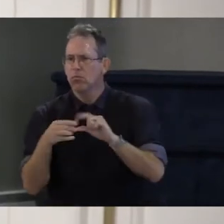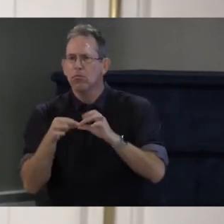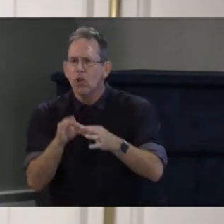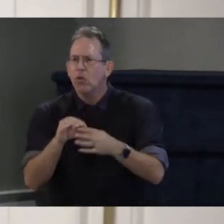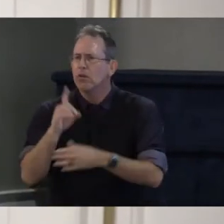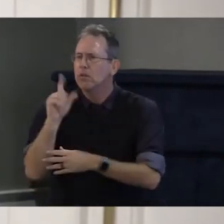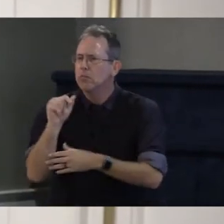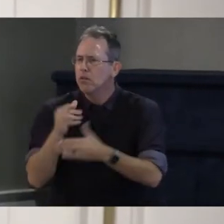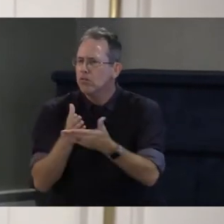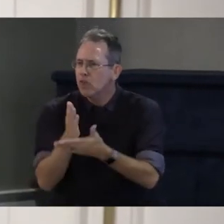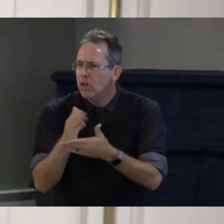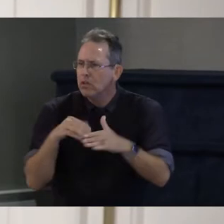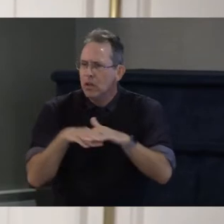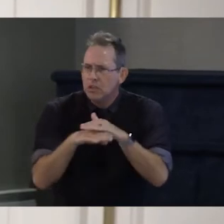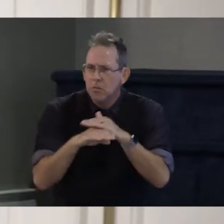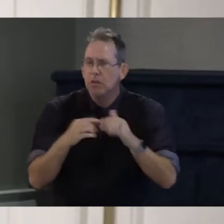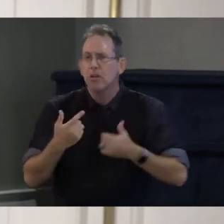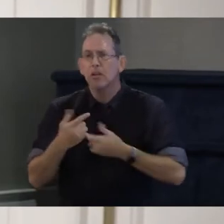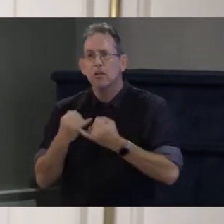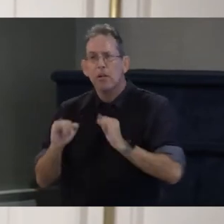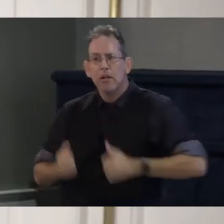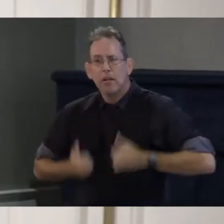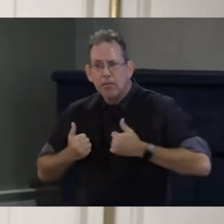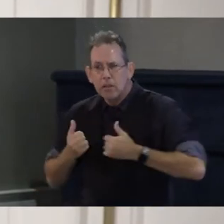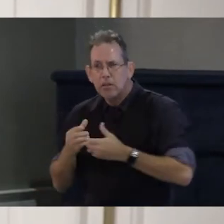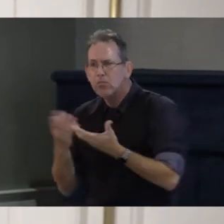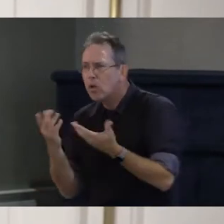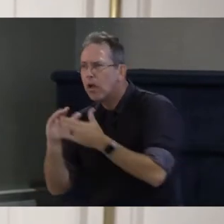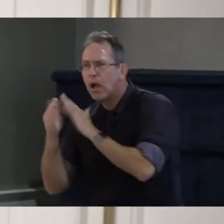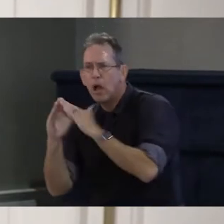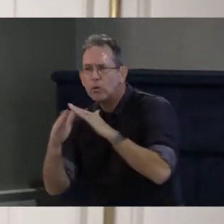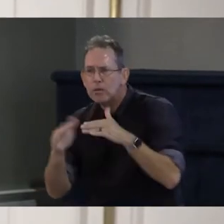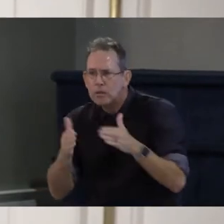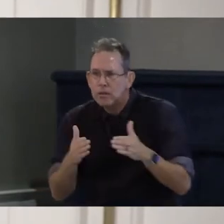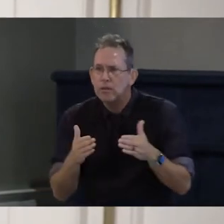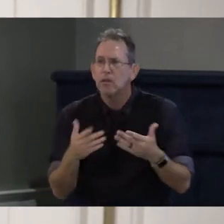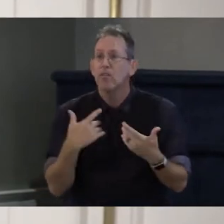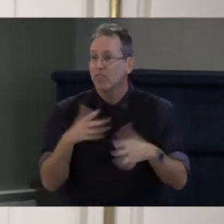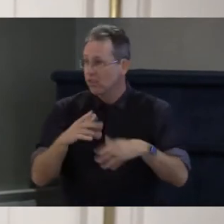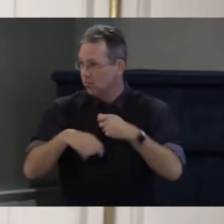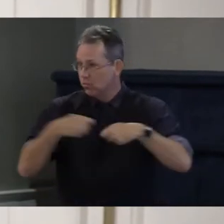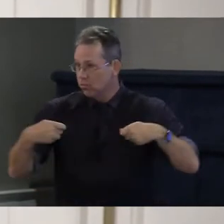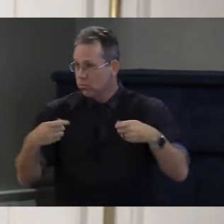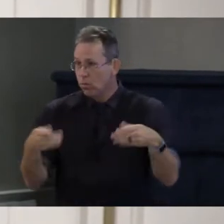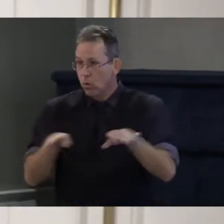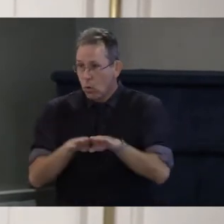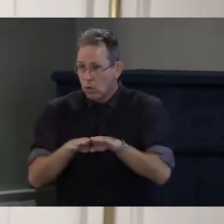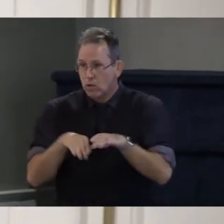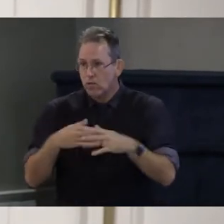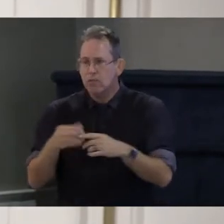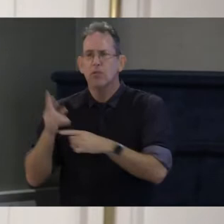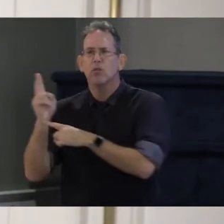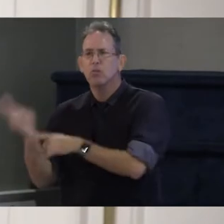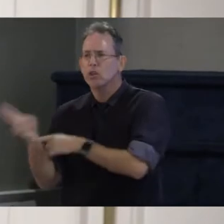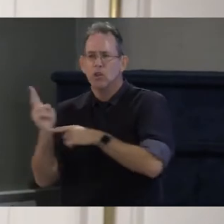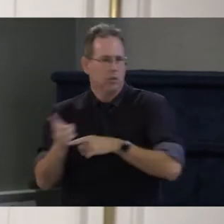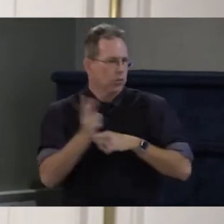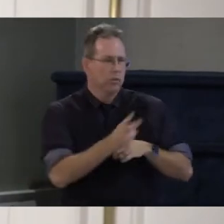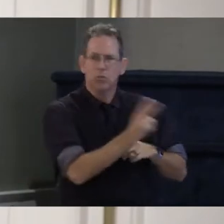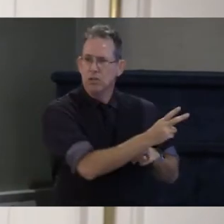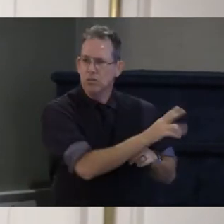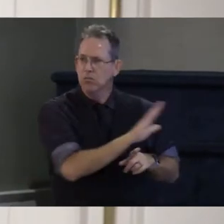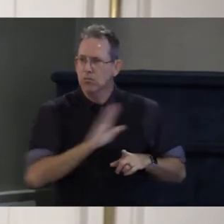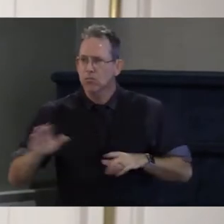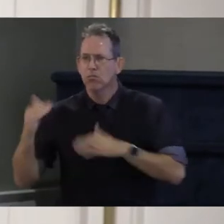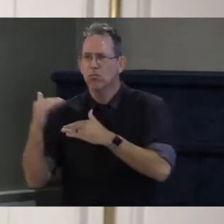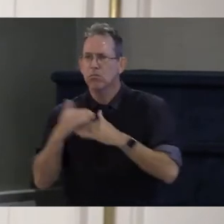living community and then we're going to close with two minute closing statements and I suppose I should introduce the